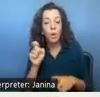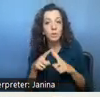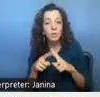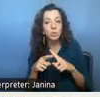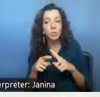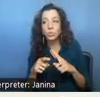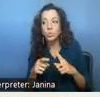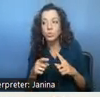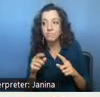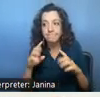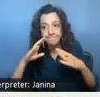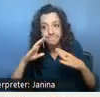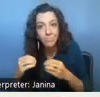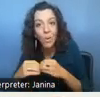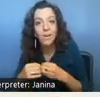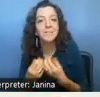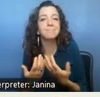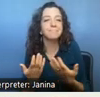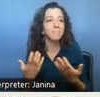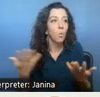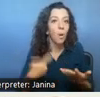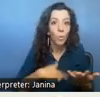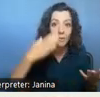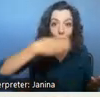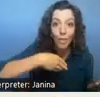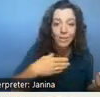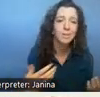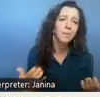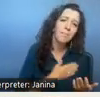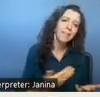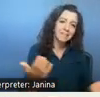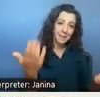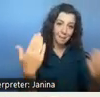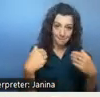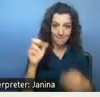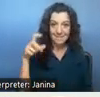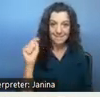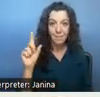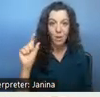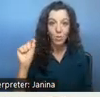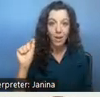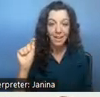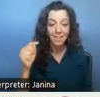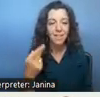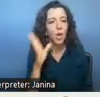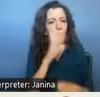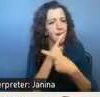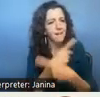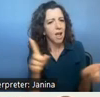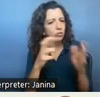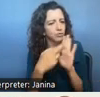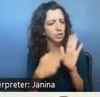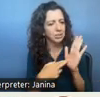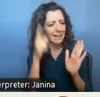overlooked so we invite you to join us on september 20th registration will be um announced uh probably the end of next